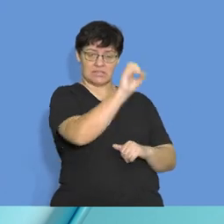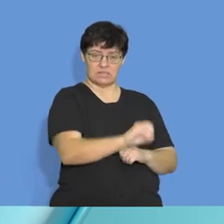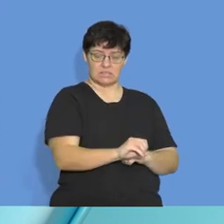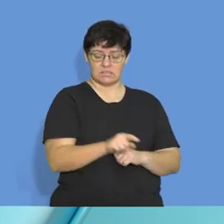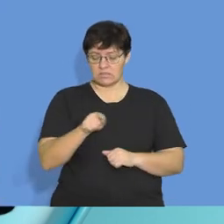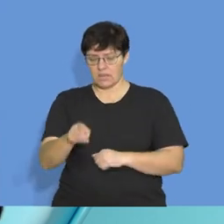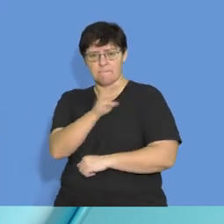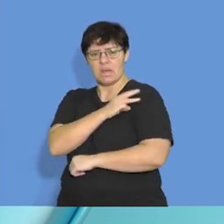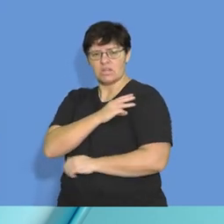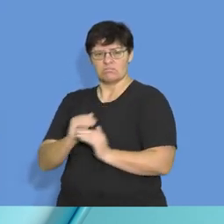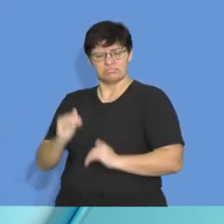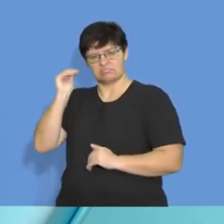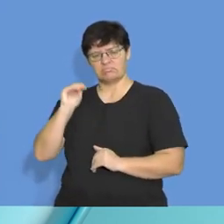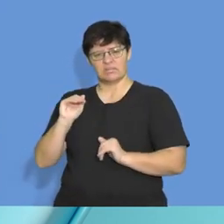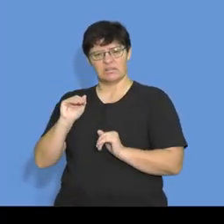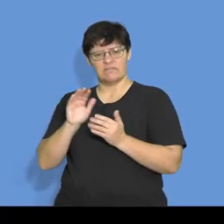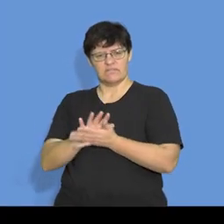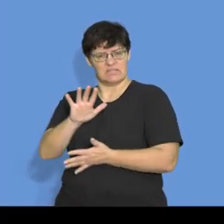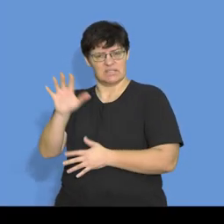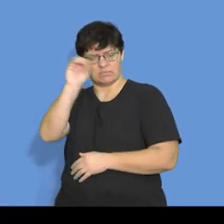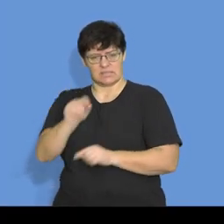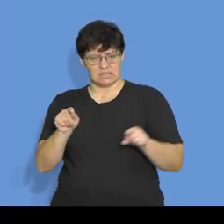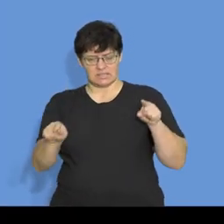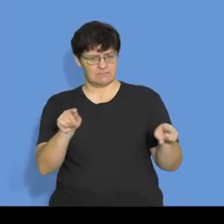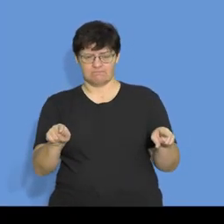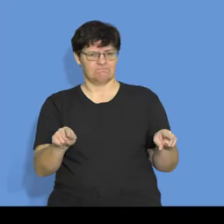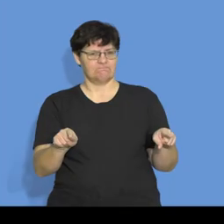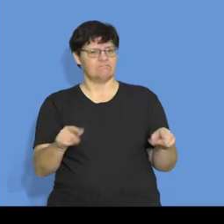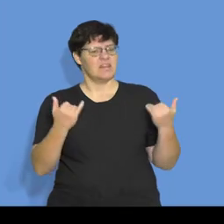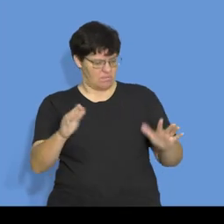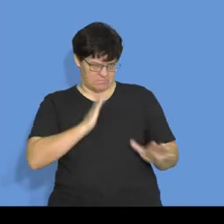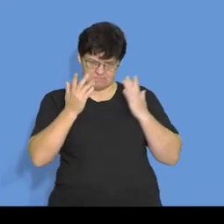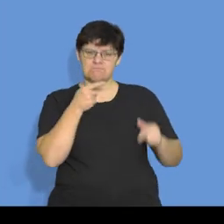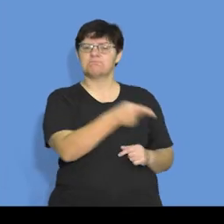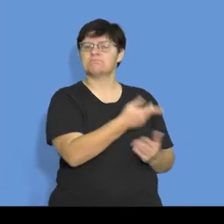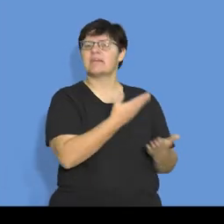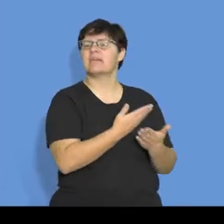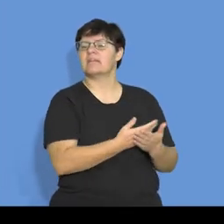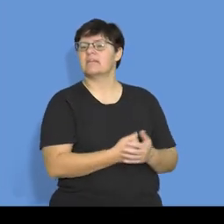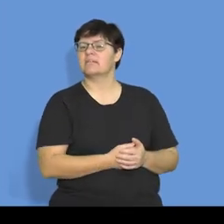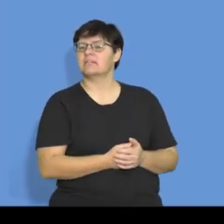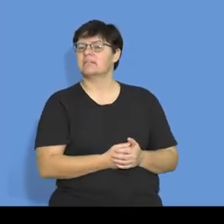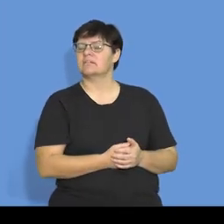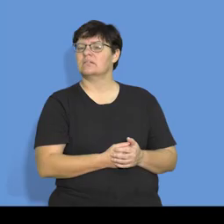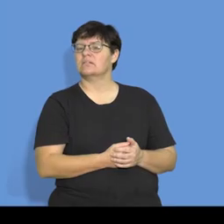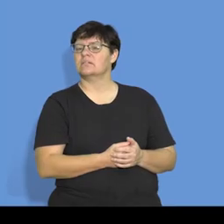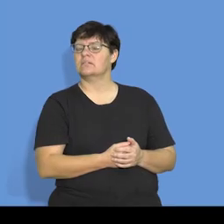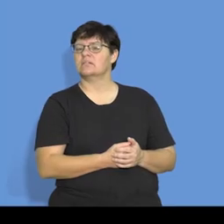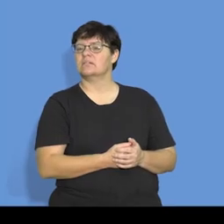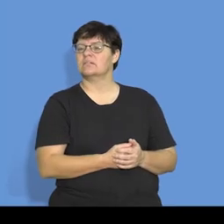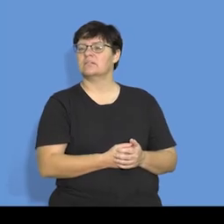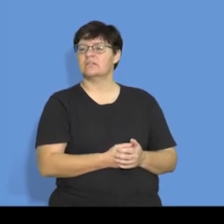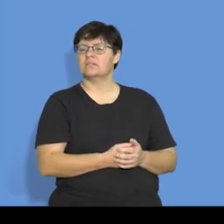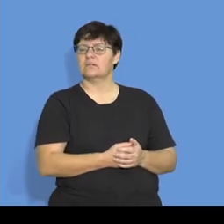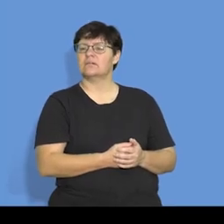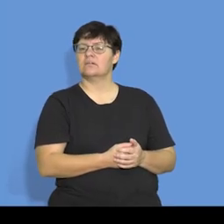manager. clearly you can see there is a case now for the for the grievance. Why? Because